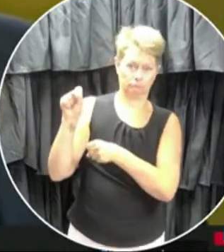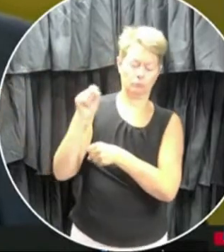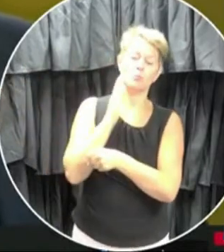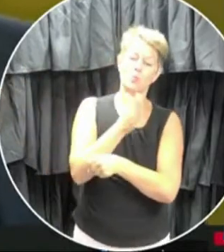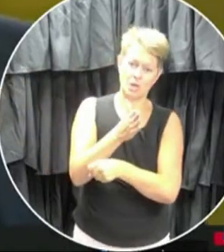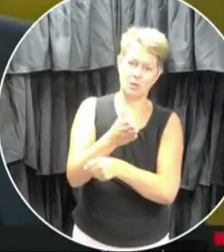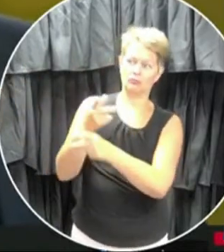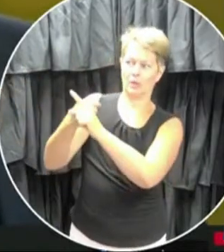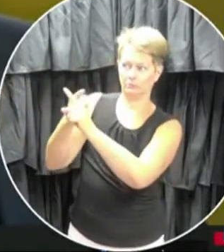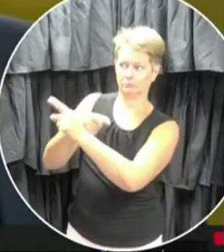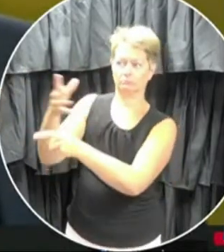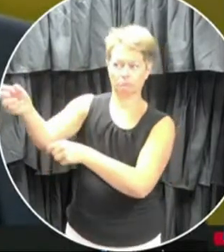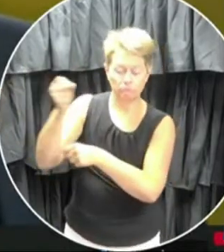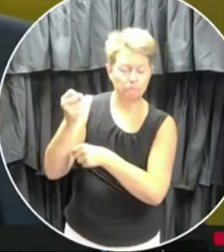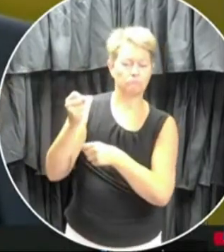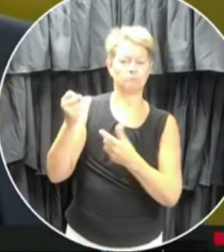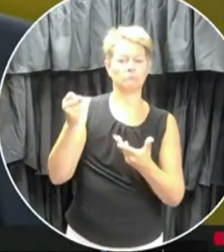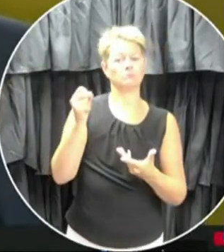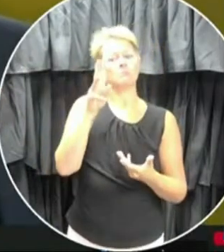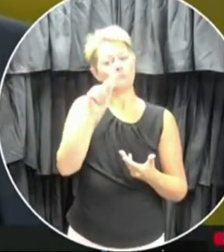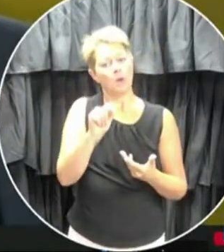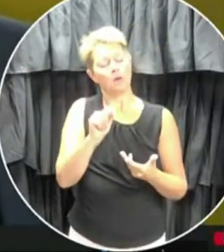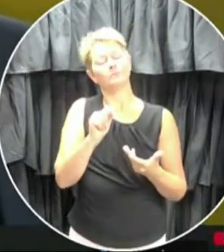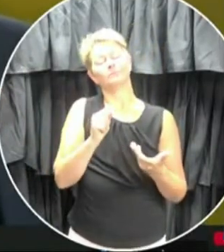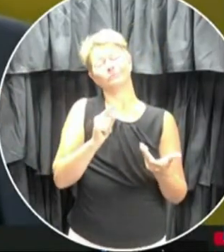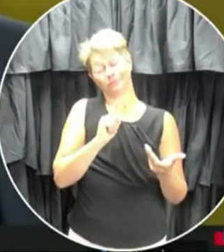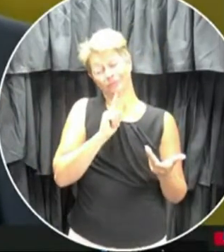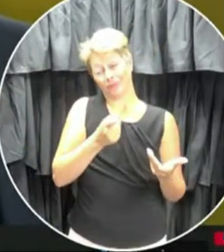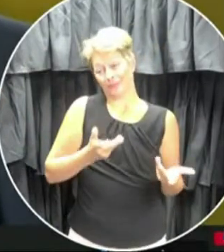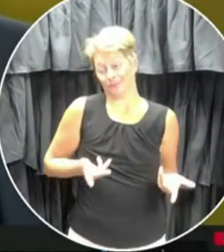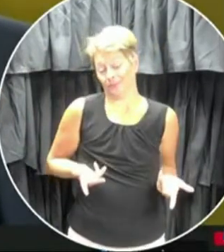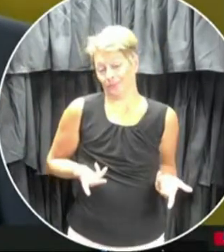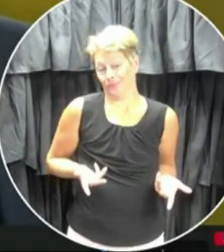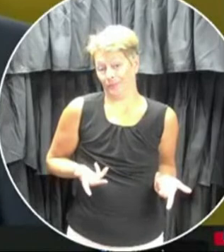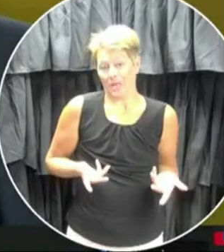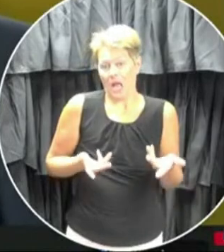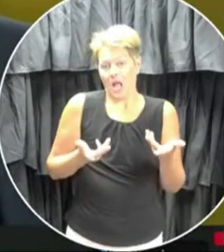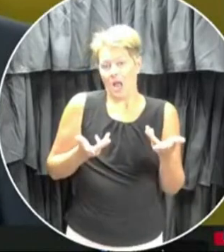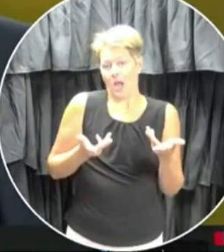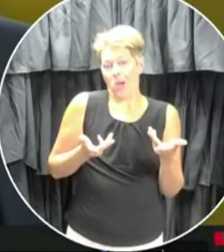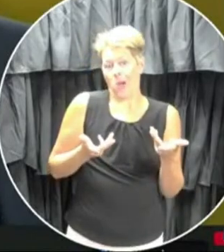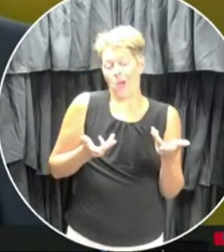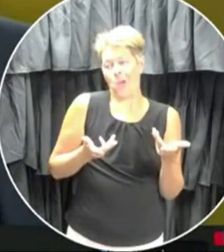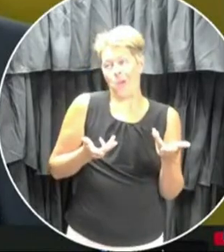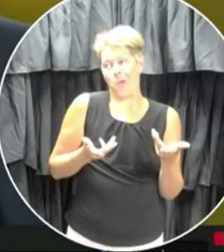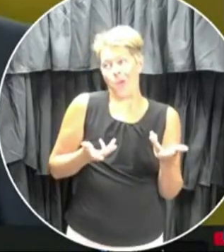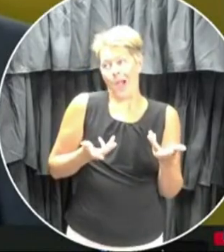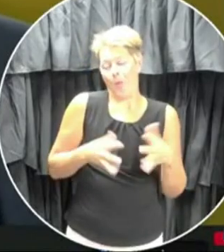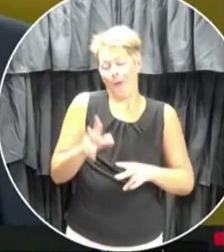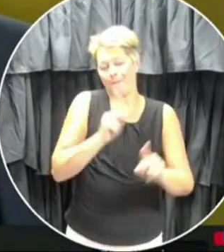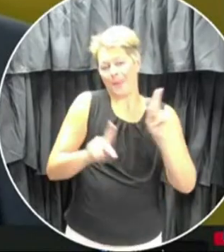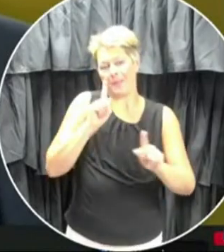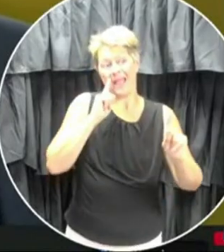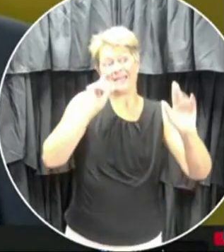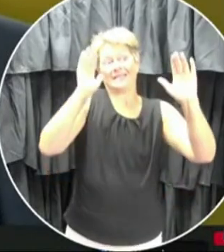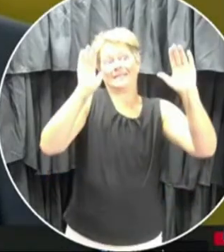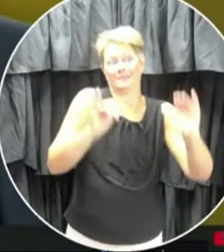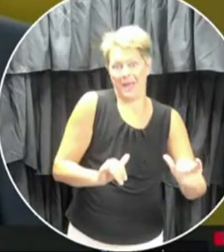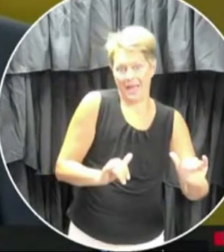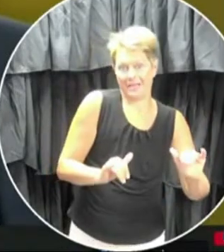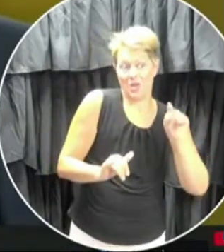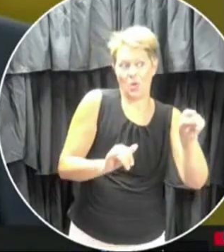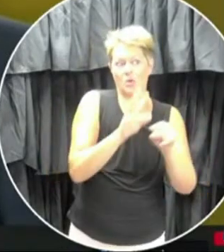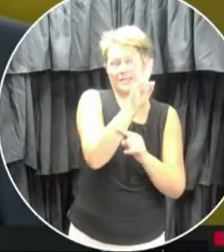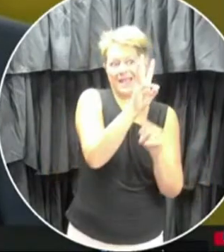explore that, but, but we want to be realistic and not, uh, not increase expectation that this is a